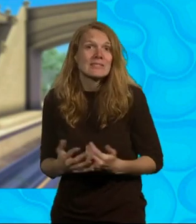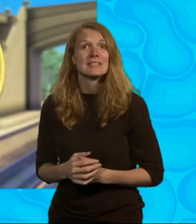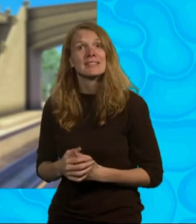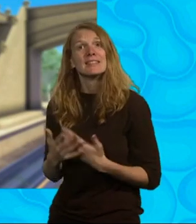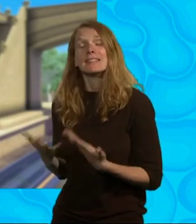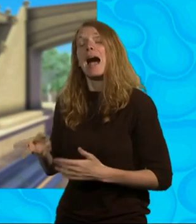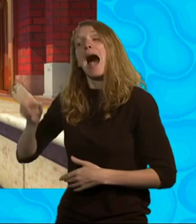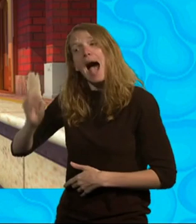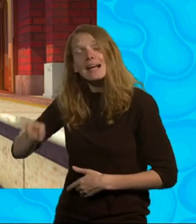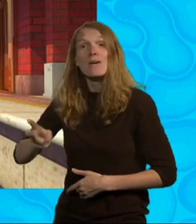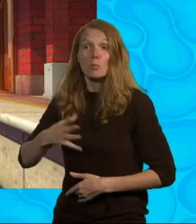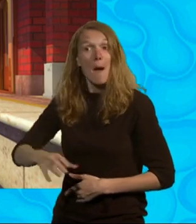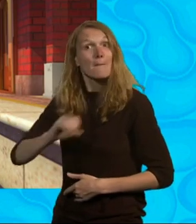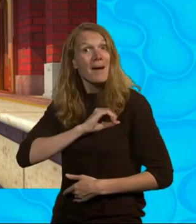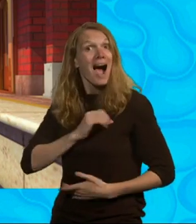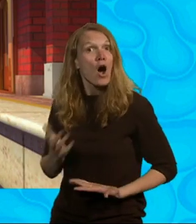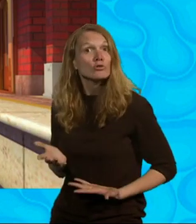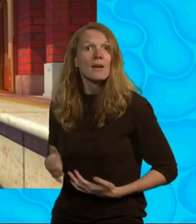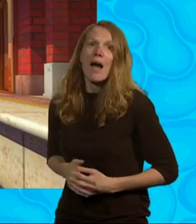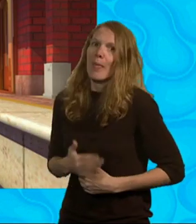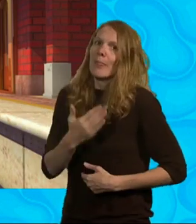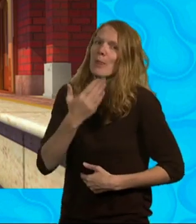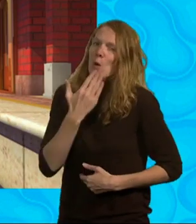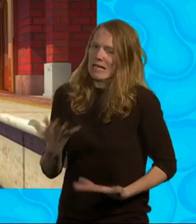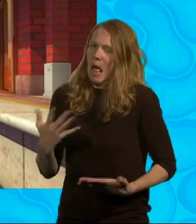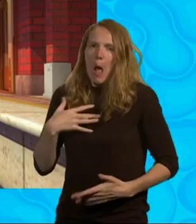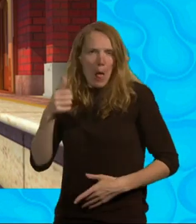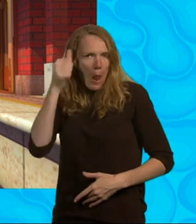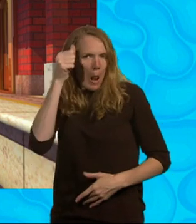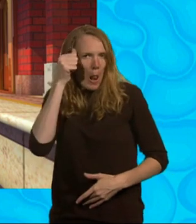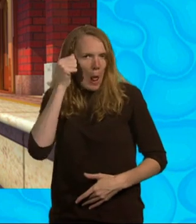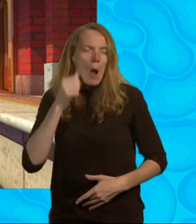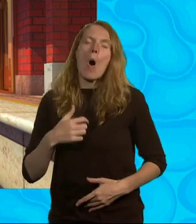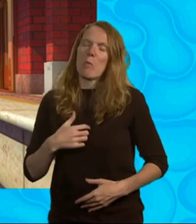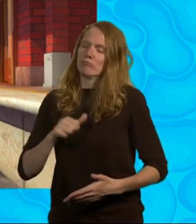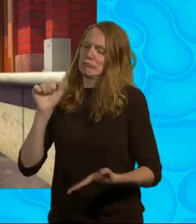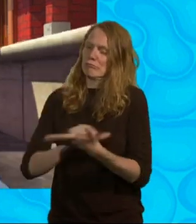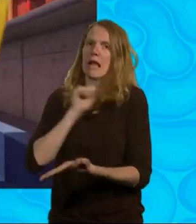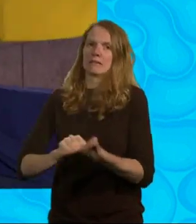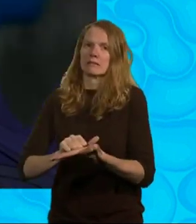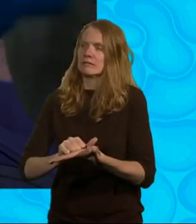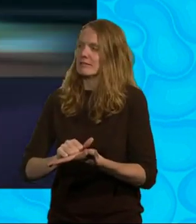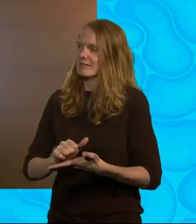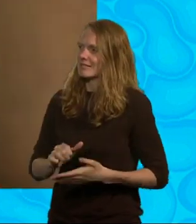another go at earning your badge. Thanks, V. I'll know exactly what to do. I'll be right on time!